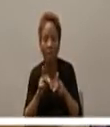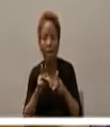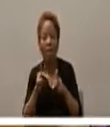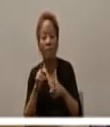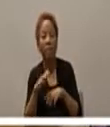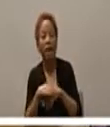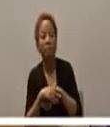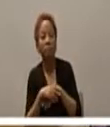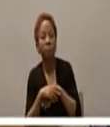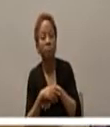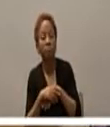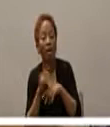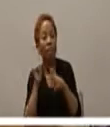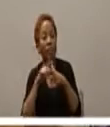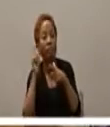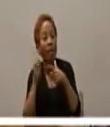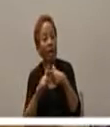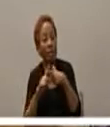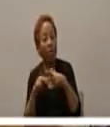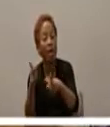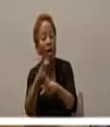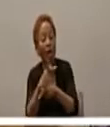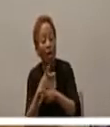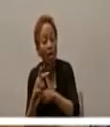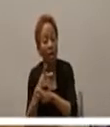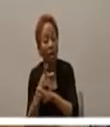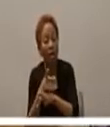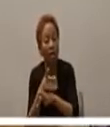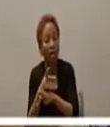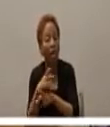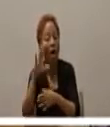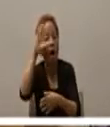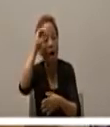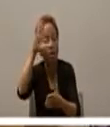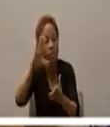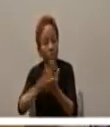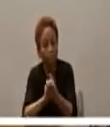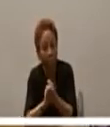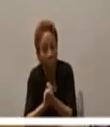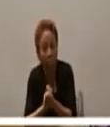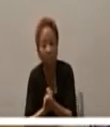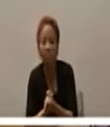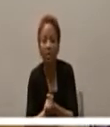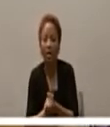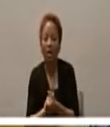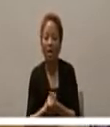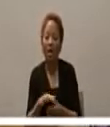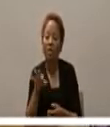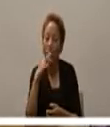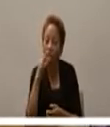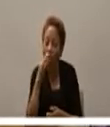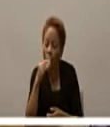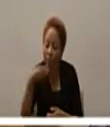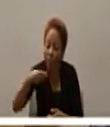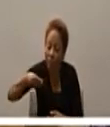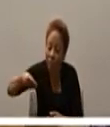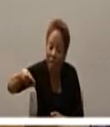ended up feeding him I was there one time and I learned a little trick